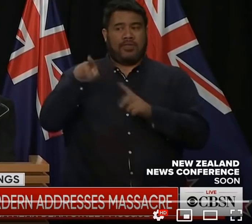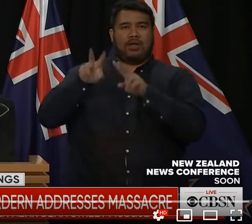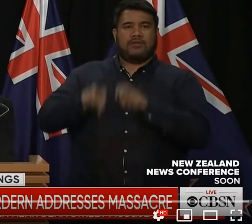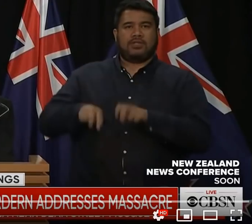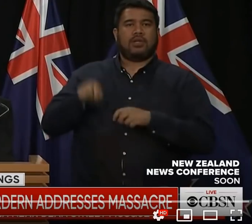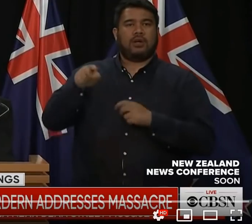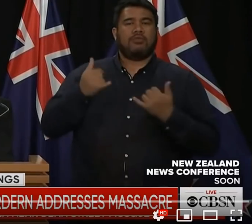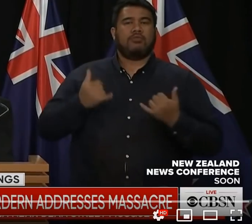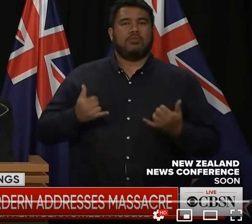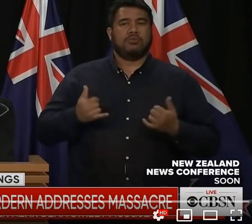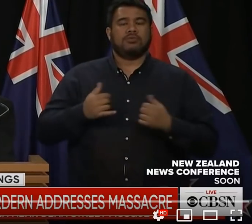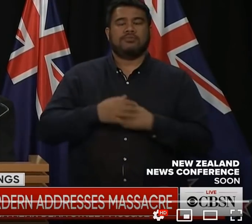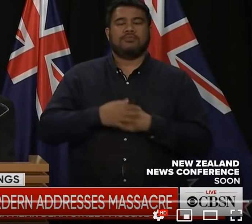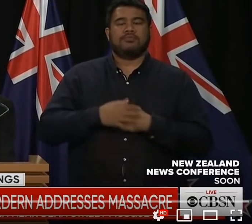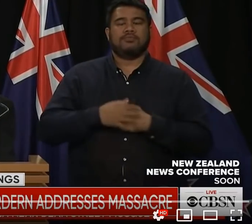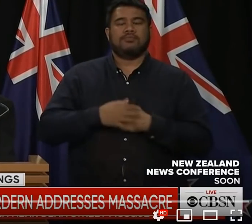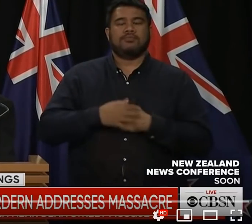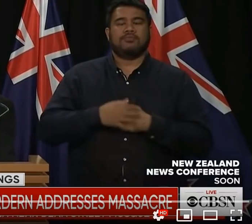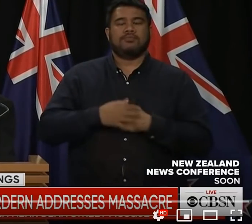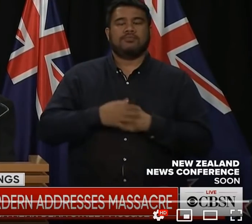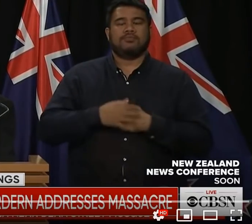as the country grieves